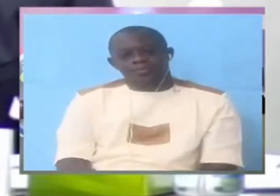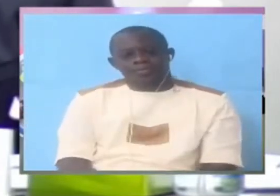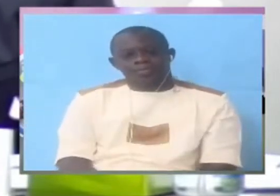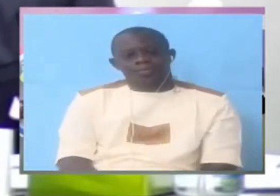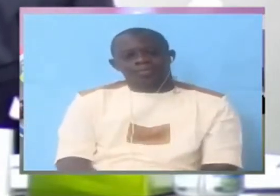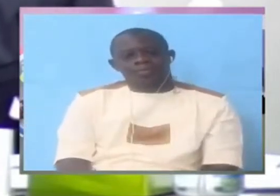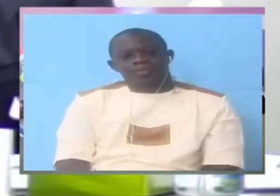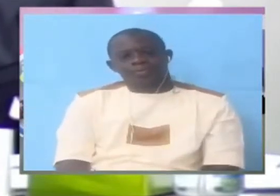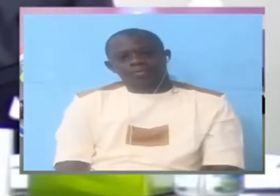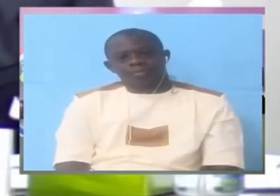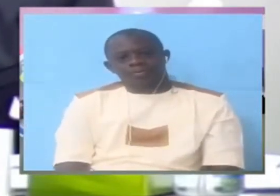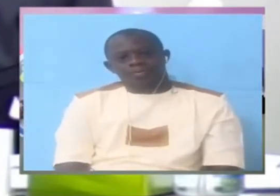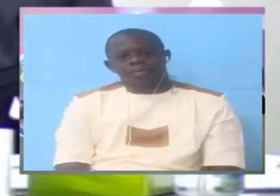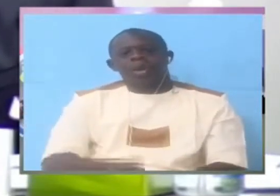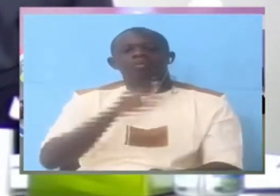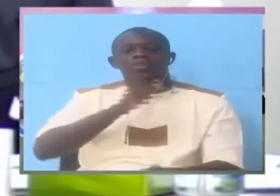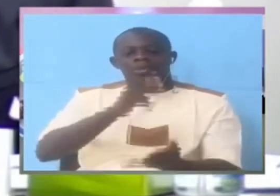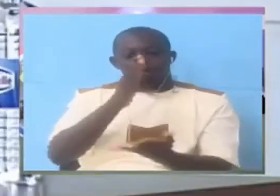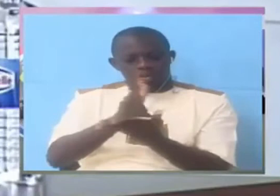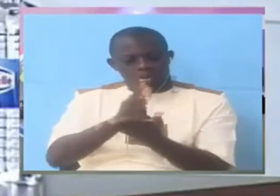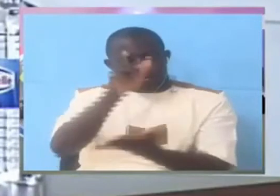Mr. witness